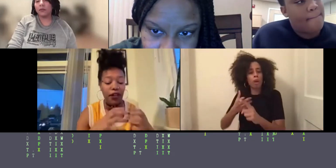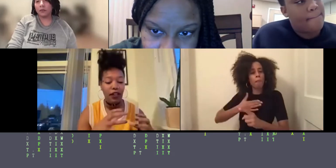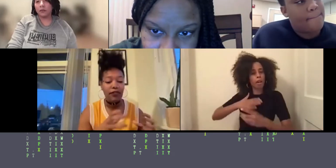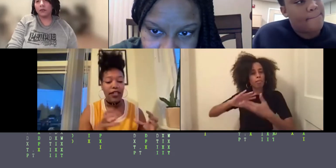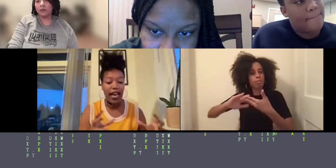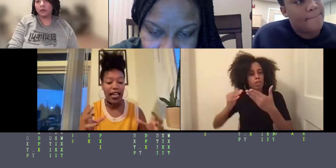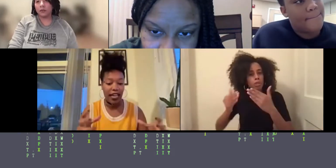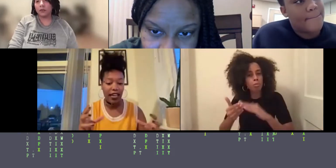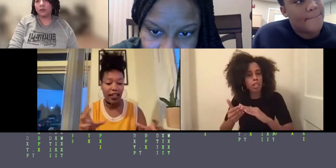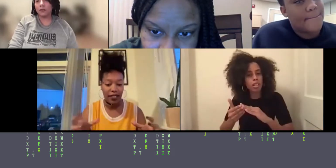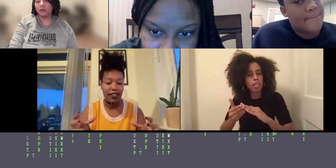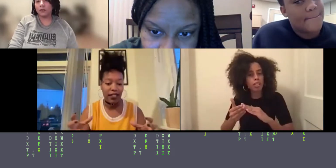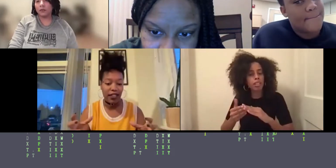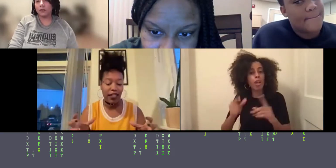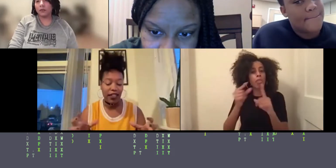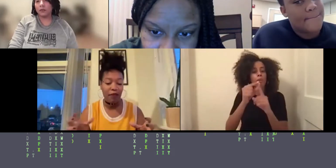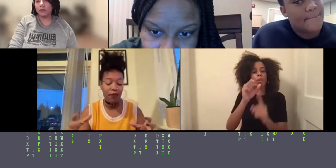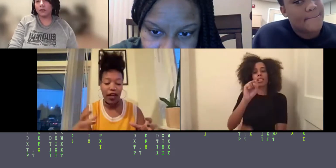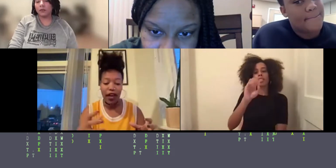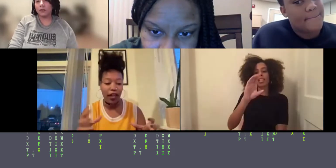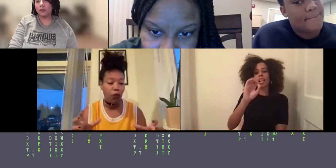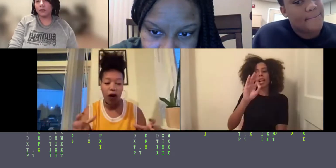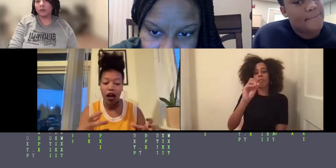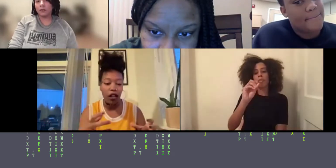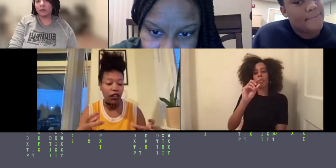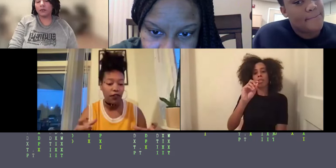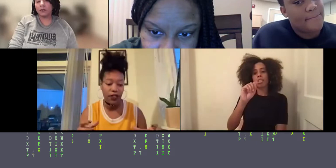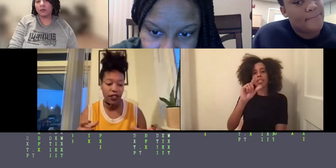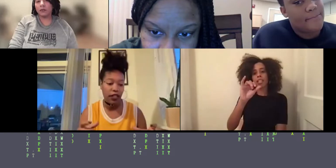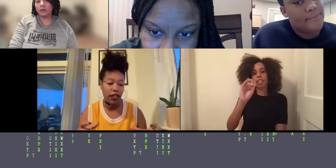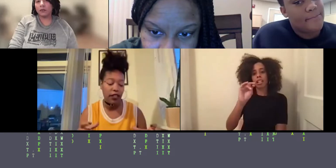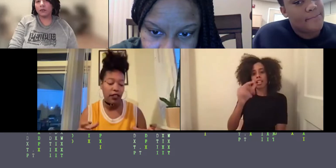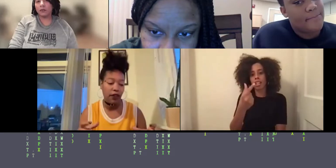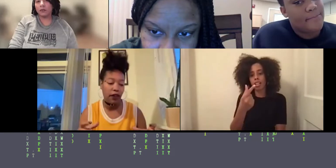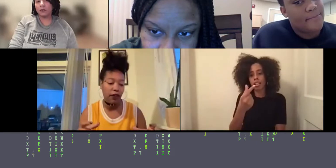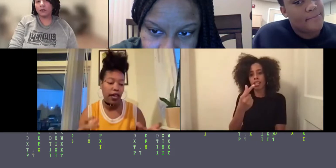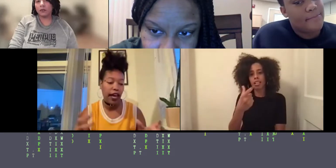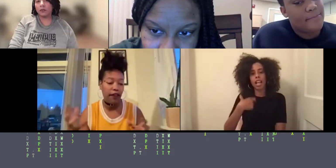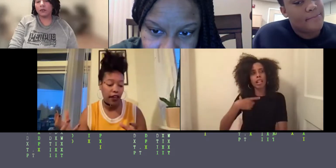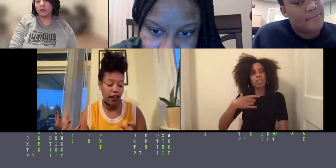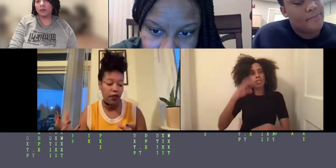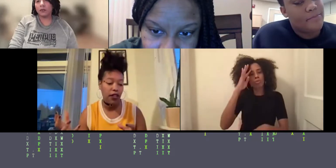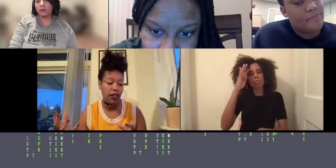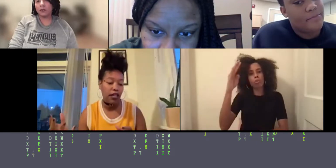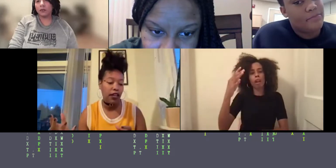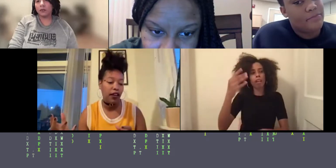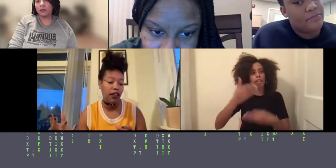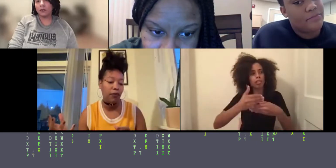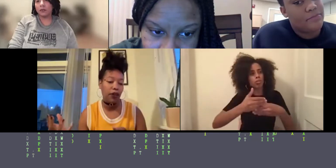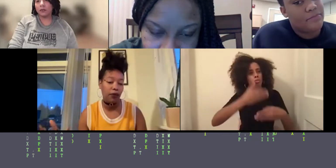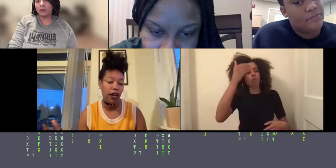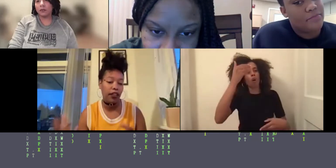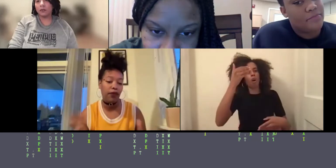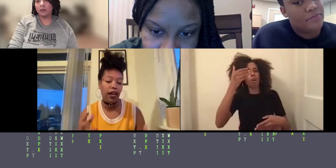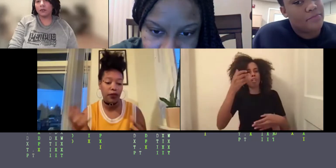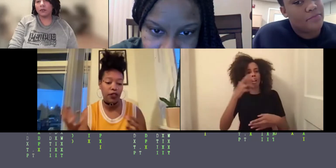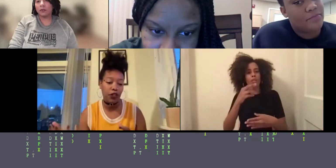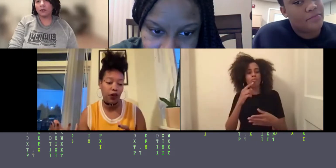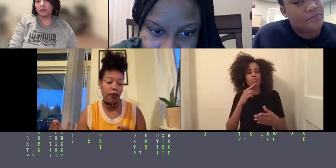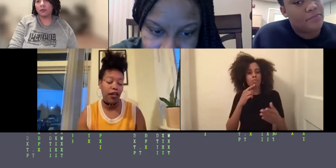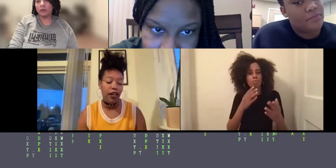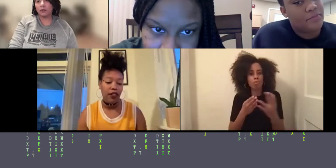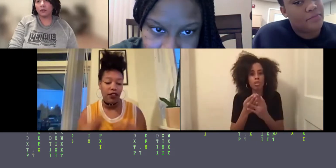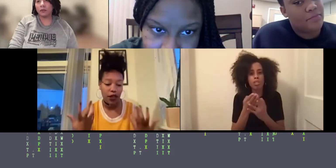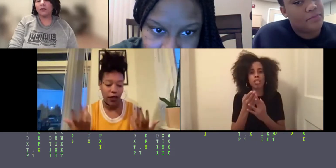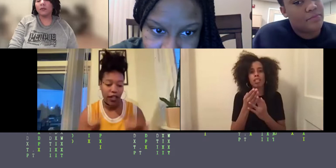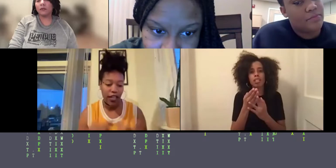you know, creating essentially that, that wall of resilience so that we have that community to lean on no matter what, and that we're able to